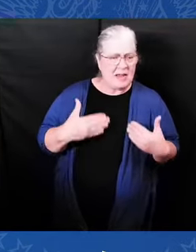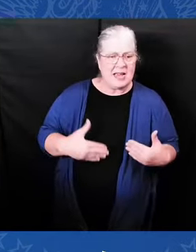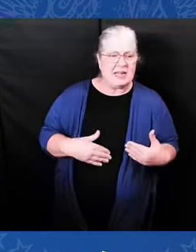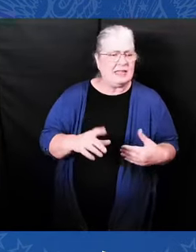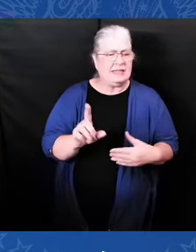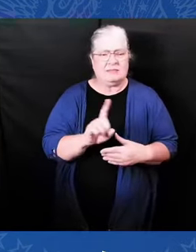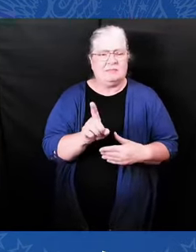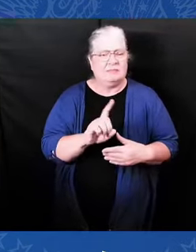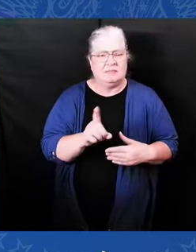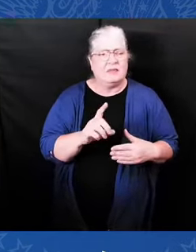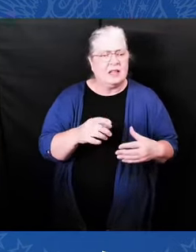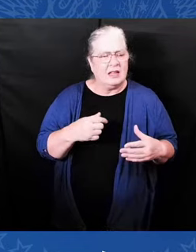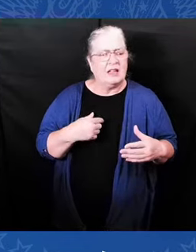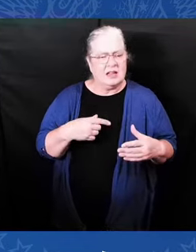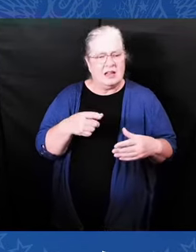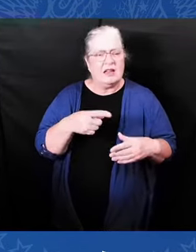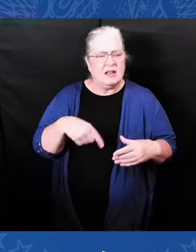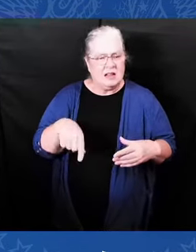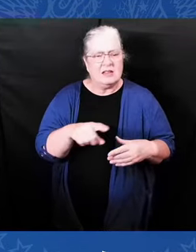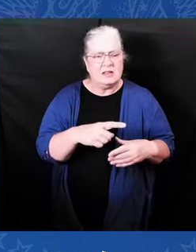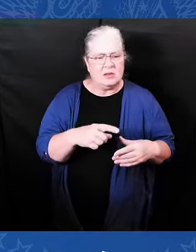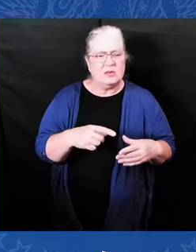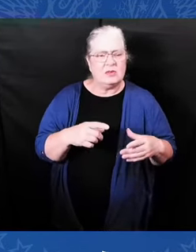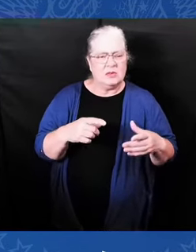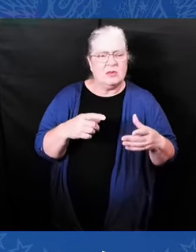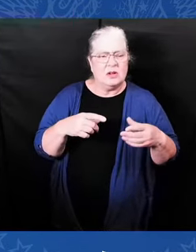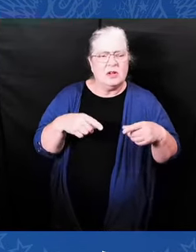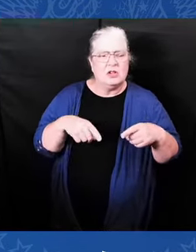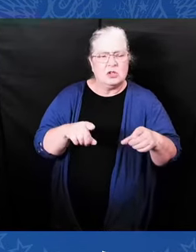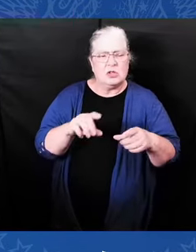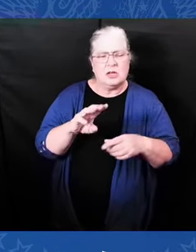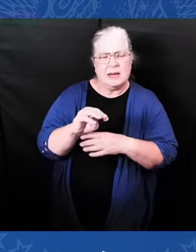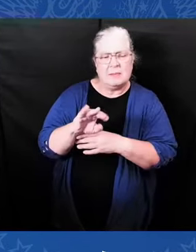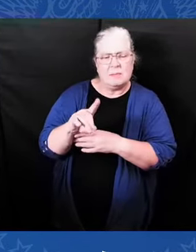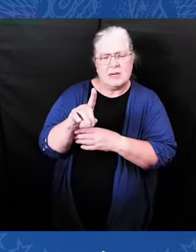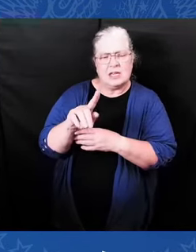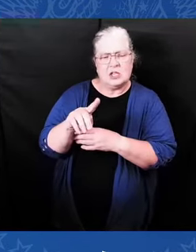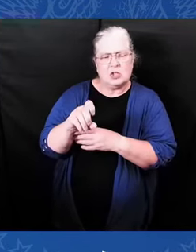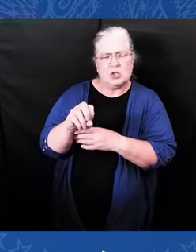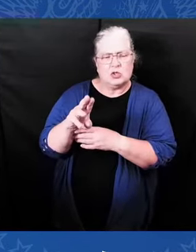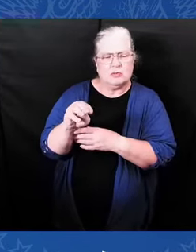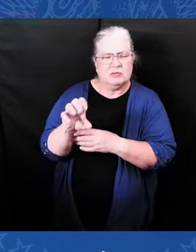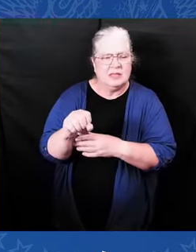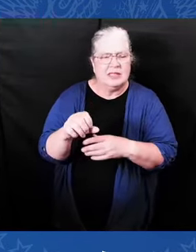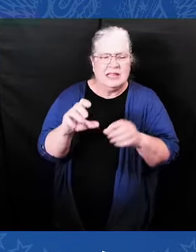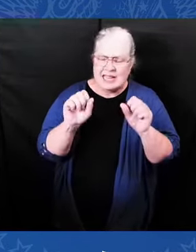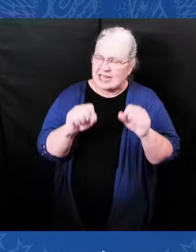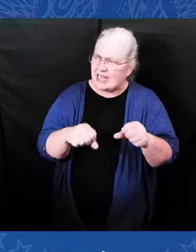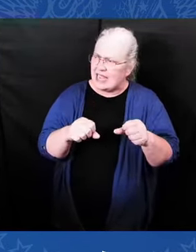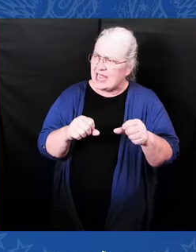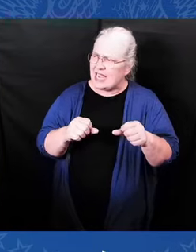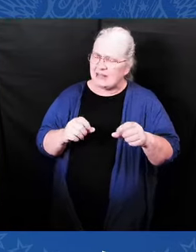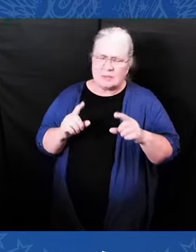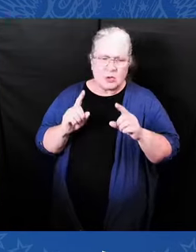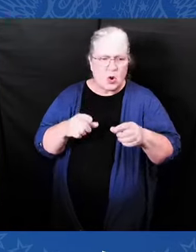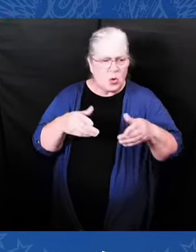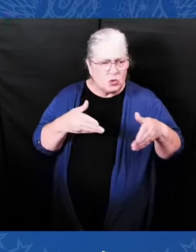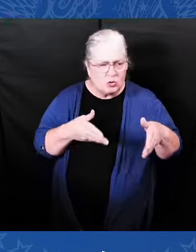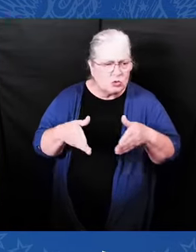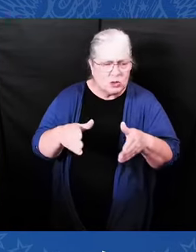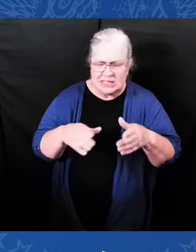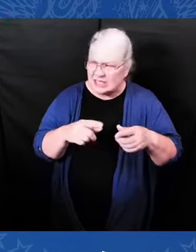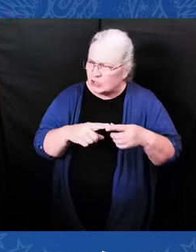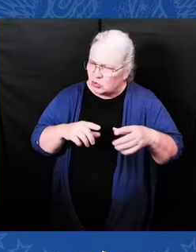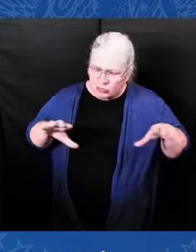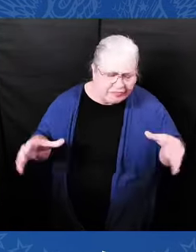to energize, to organize and mobilize. And let us remember all those pundits